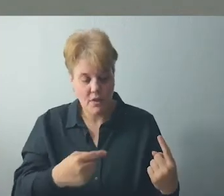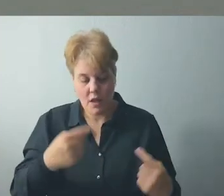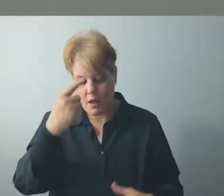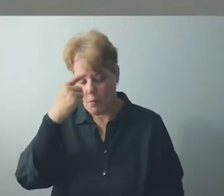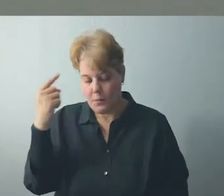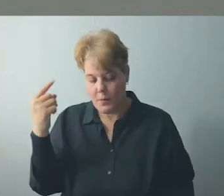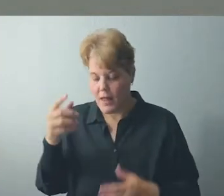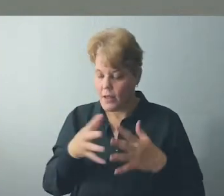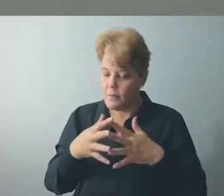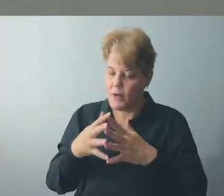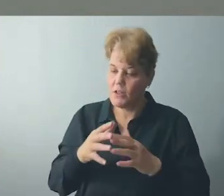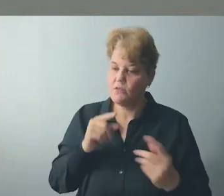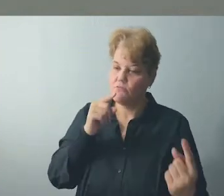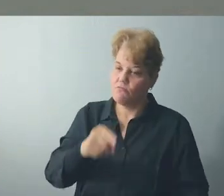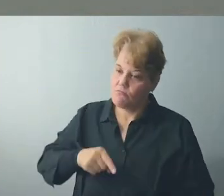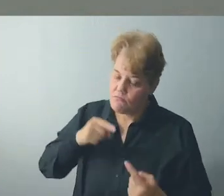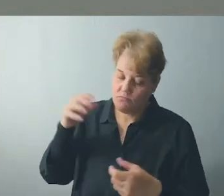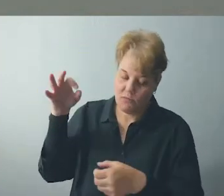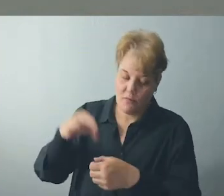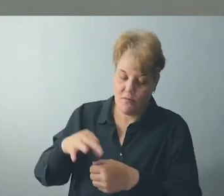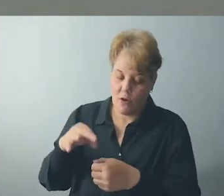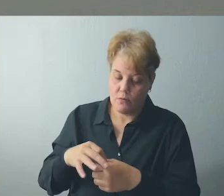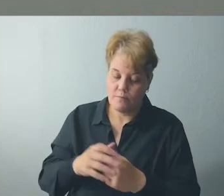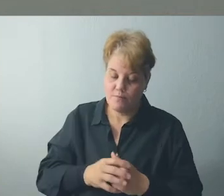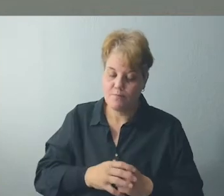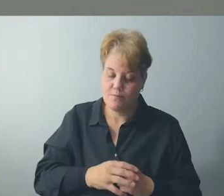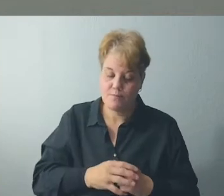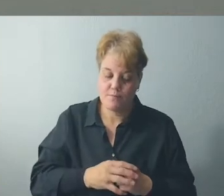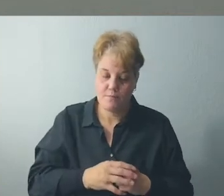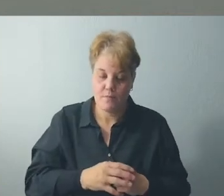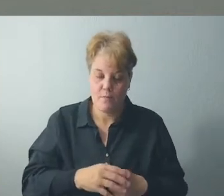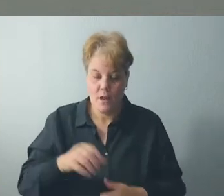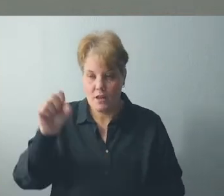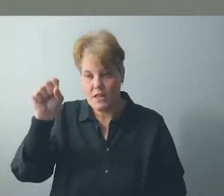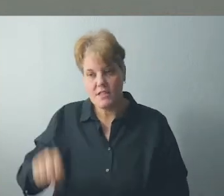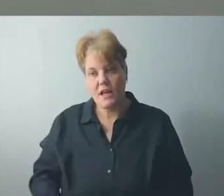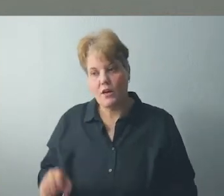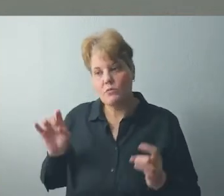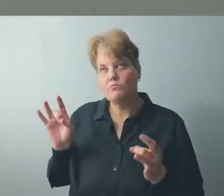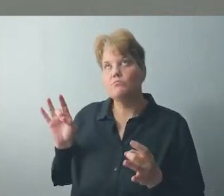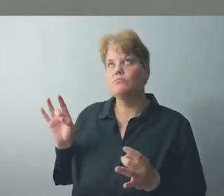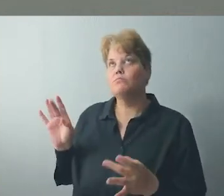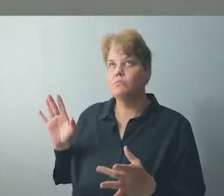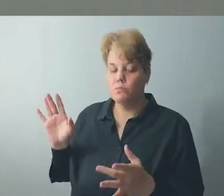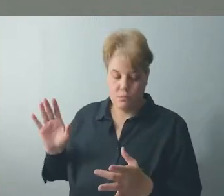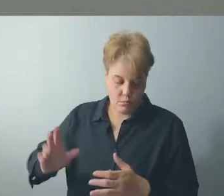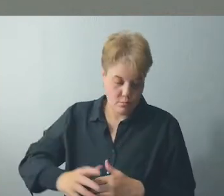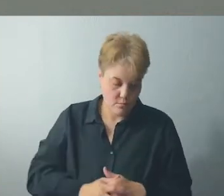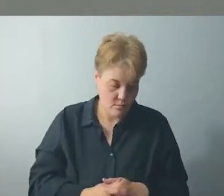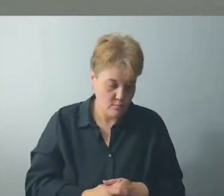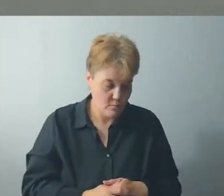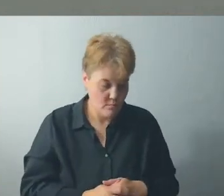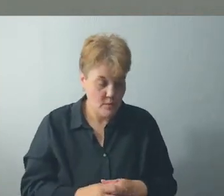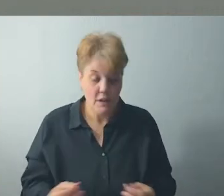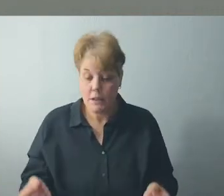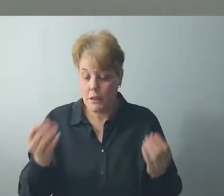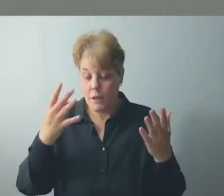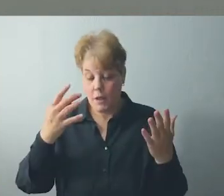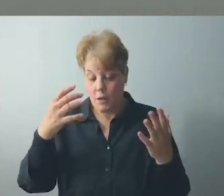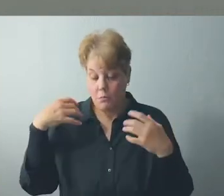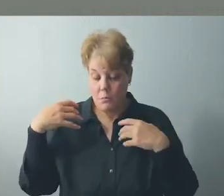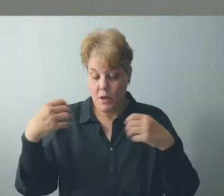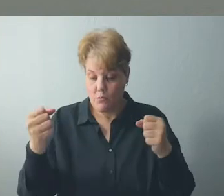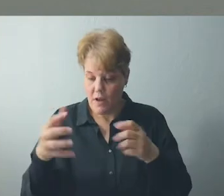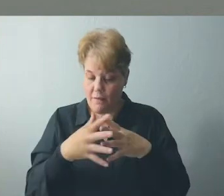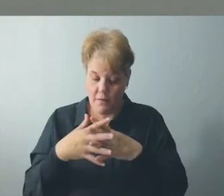toward the voting equality. In 1963 and 1964, Dr. Martin Luther King Jr.